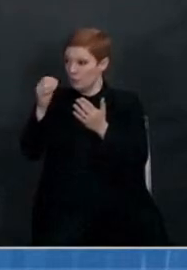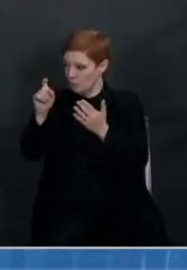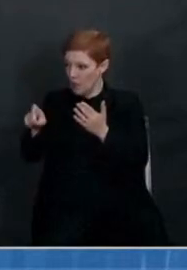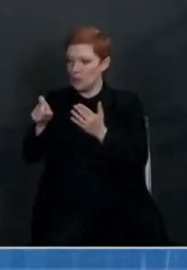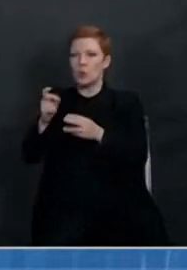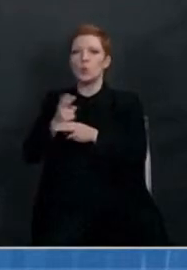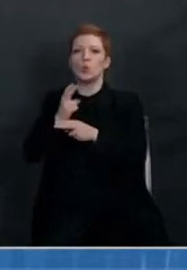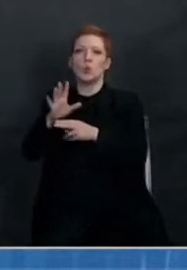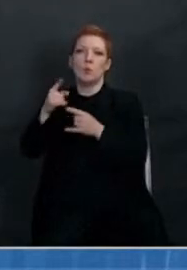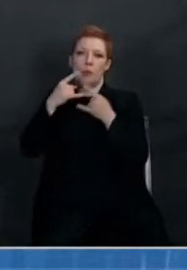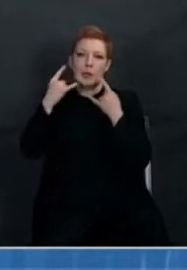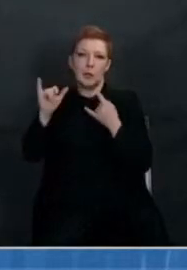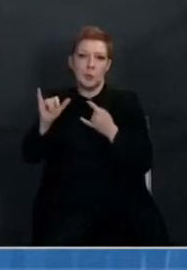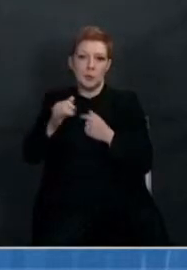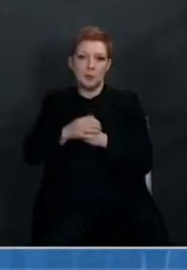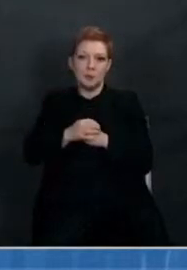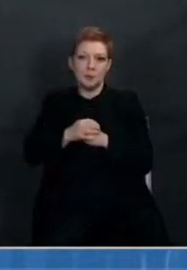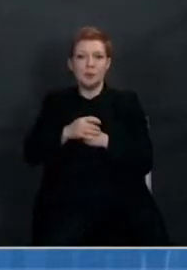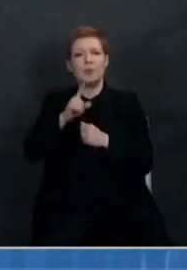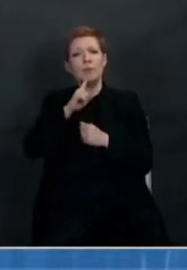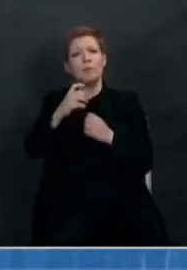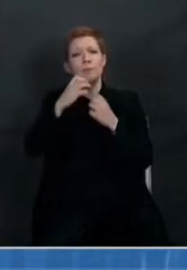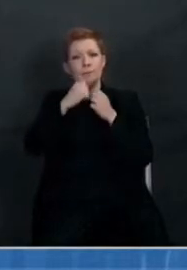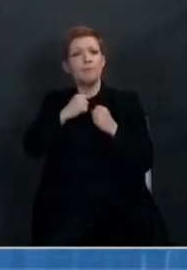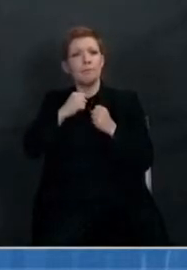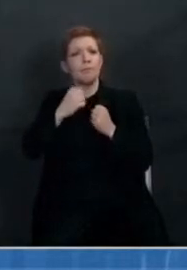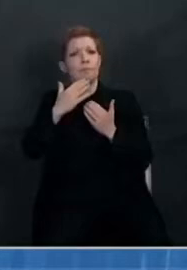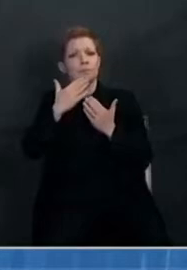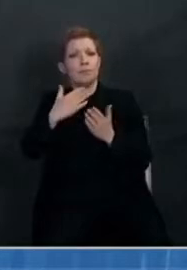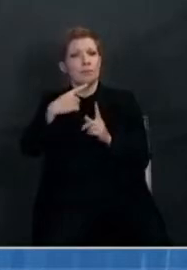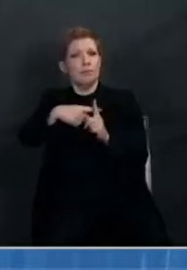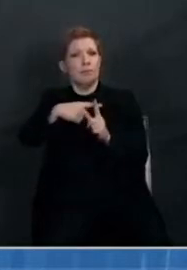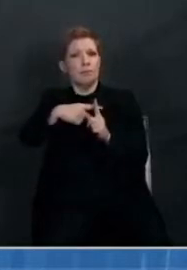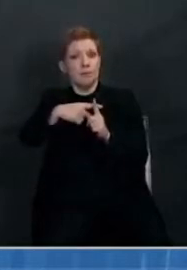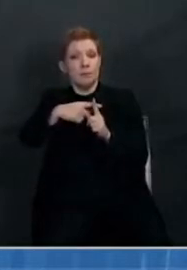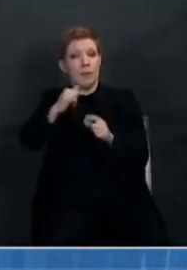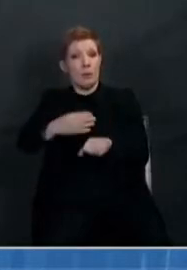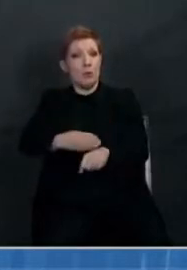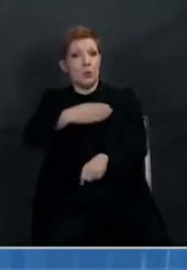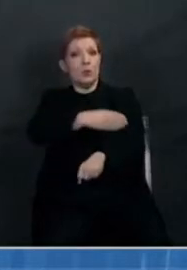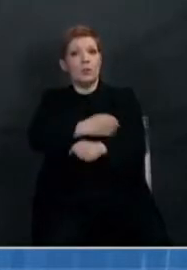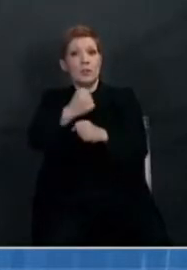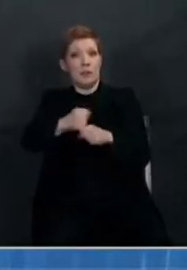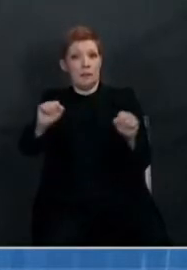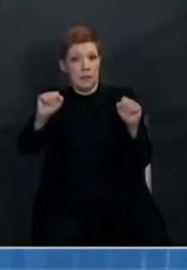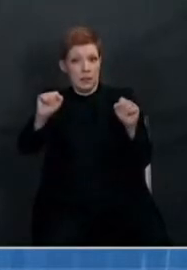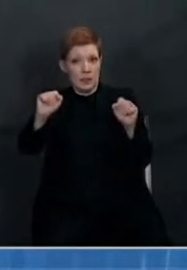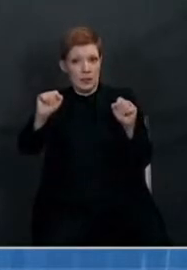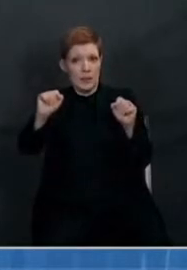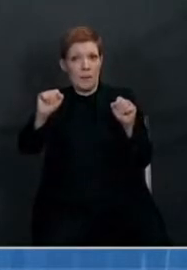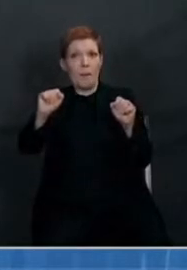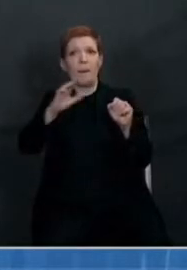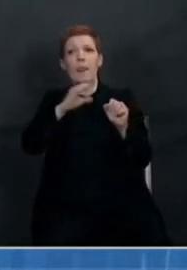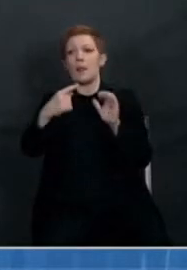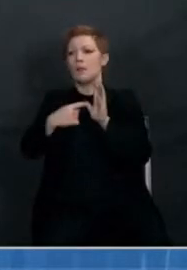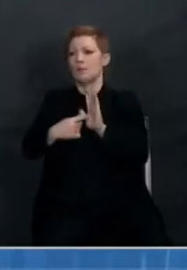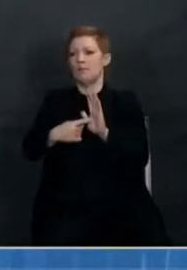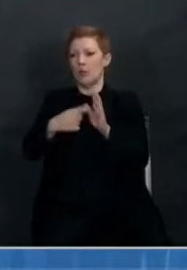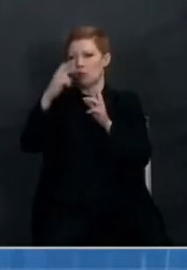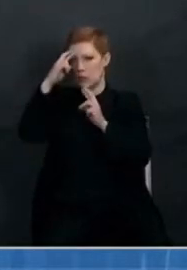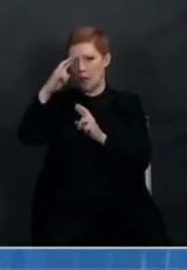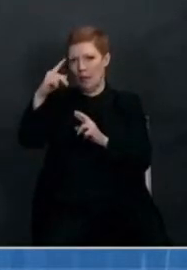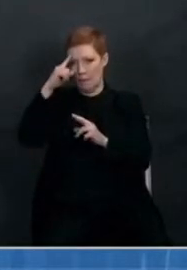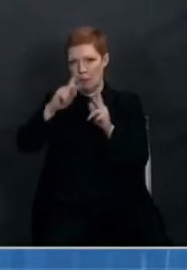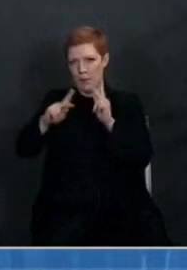and it's also a patriotic one that improves safety and demonstrates respect for those around us.